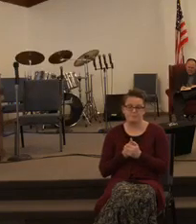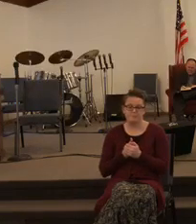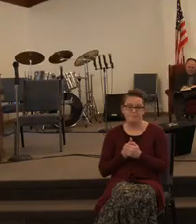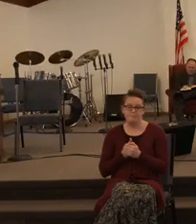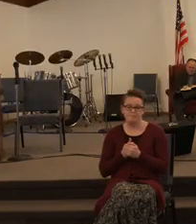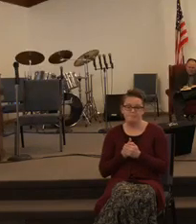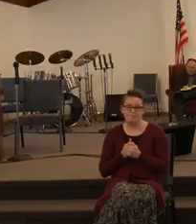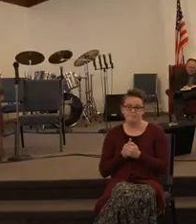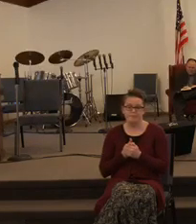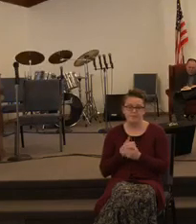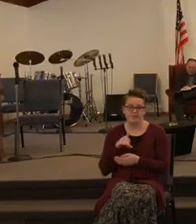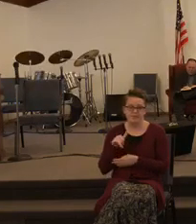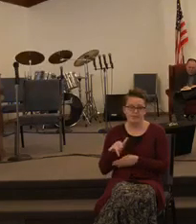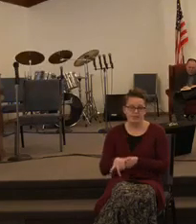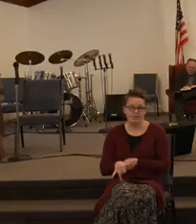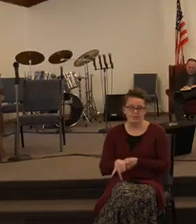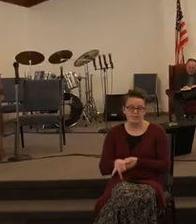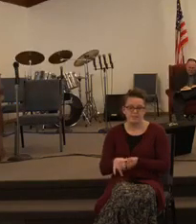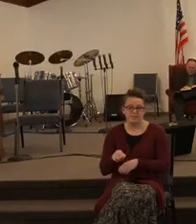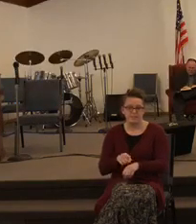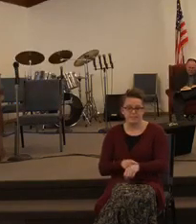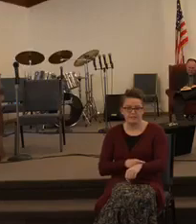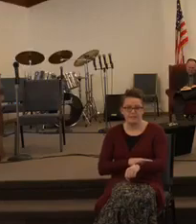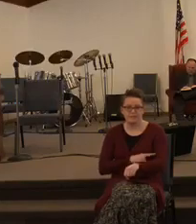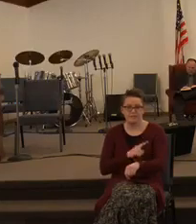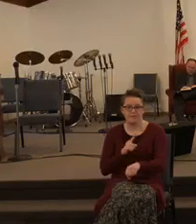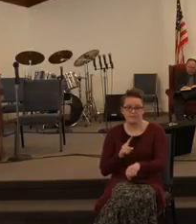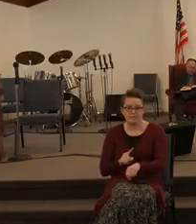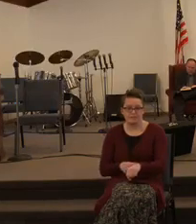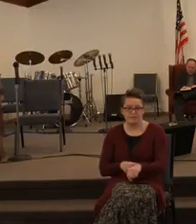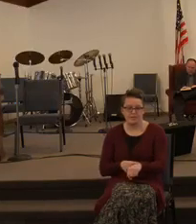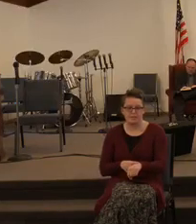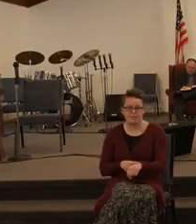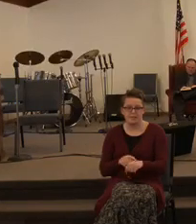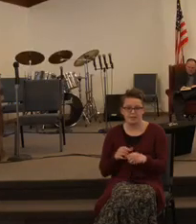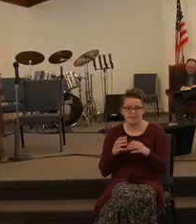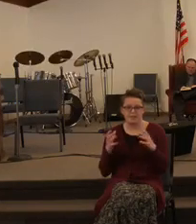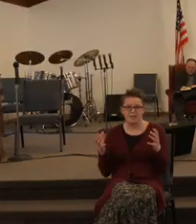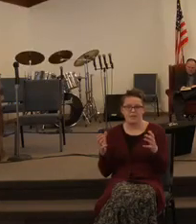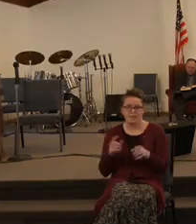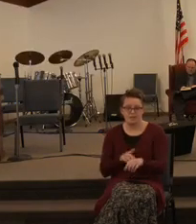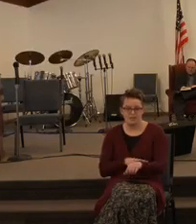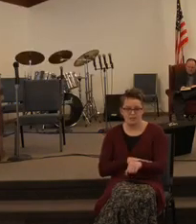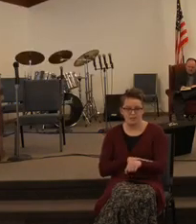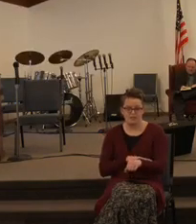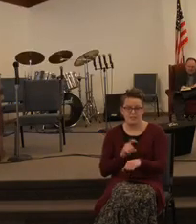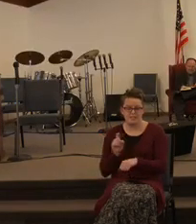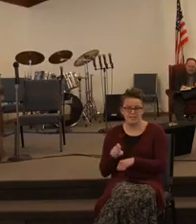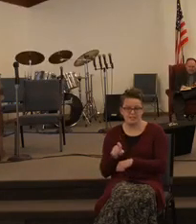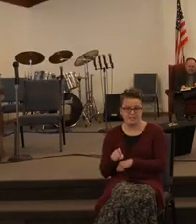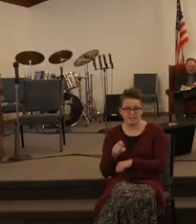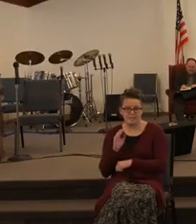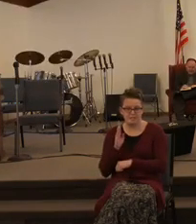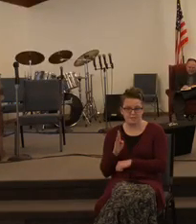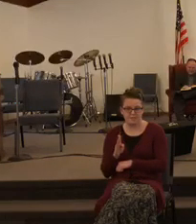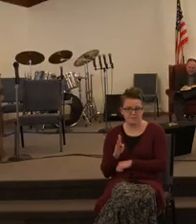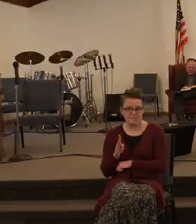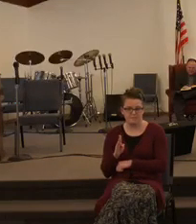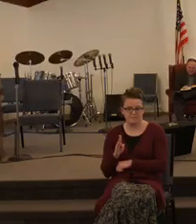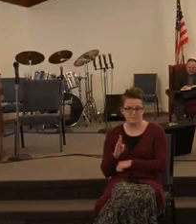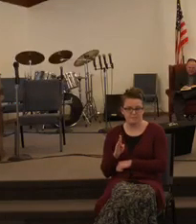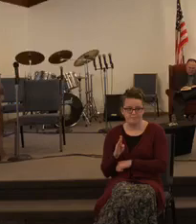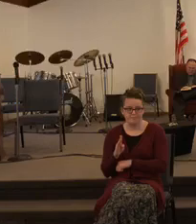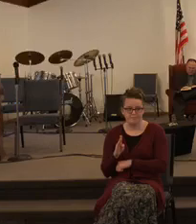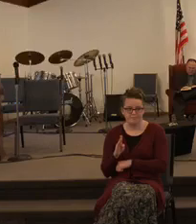This was a long time coming. It was a lot longer than what it needed to be. They ended up wandering